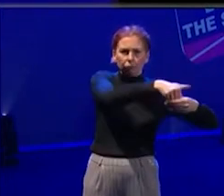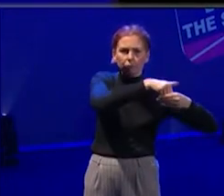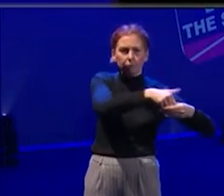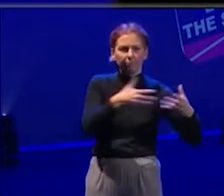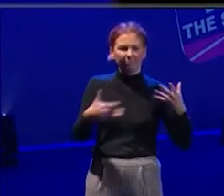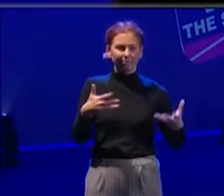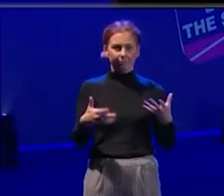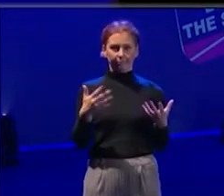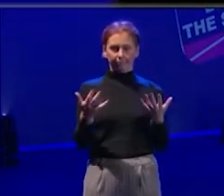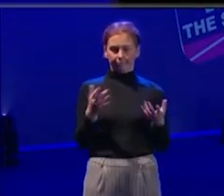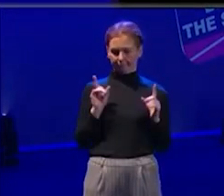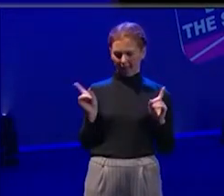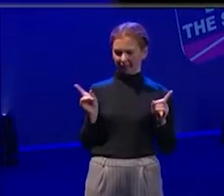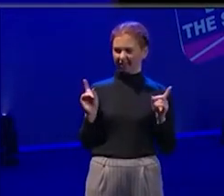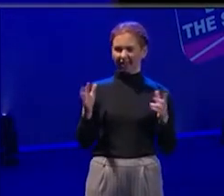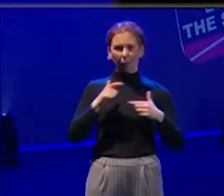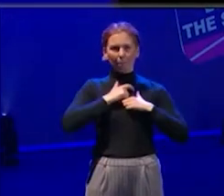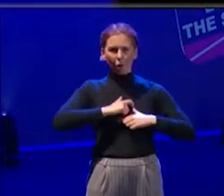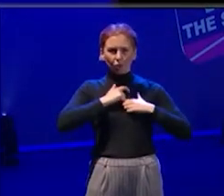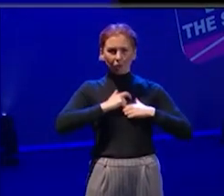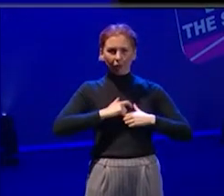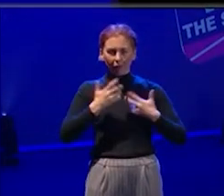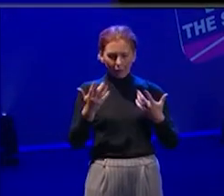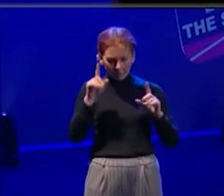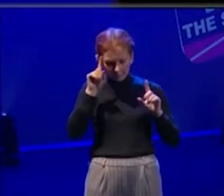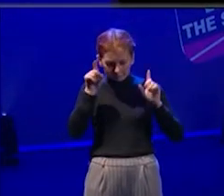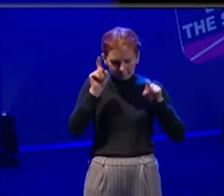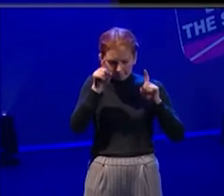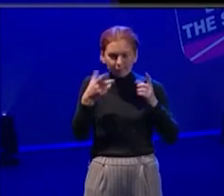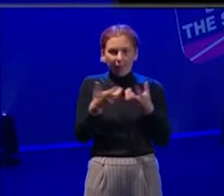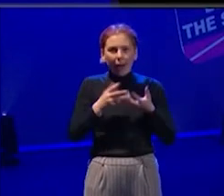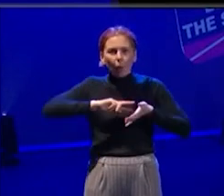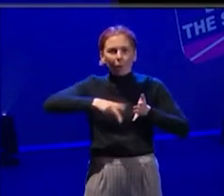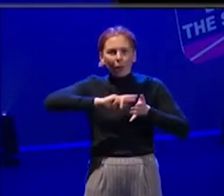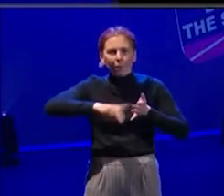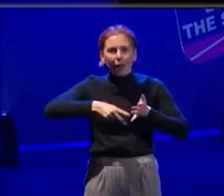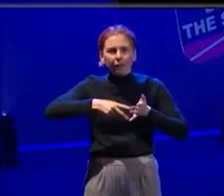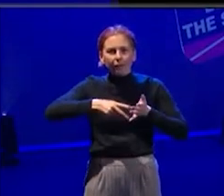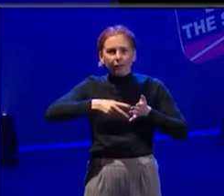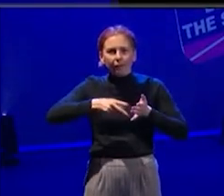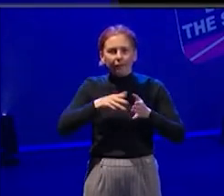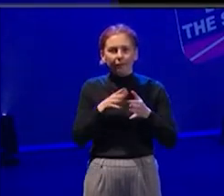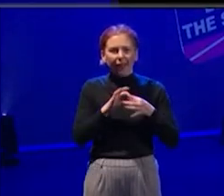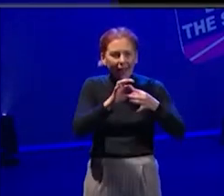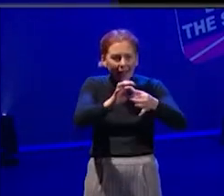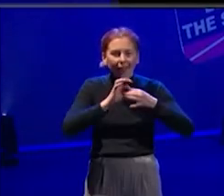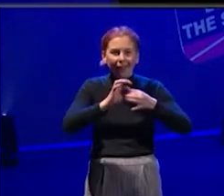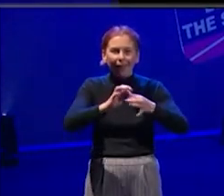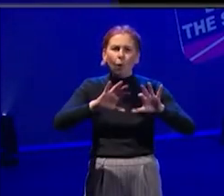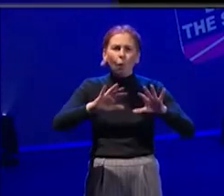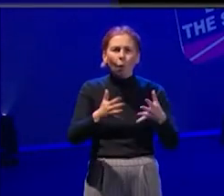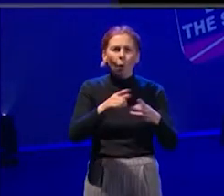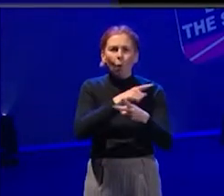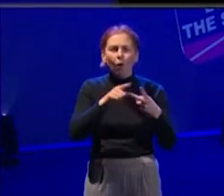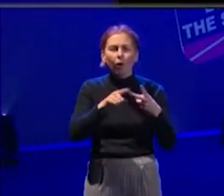helps you plan your outreach programmes? Or is it kind of like, is it like a